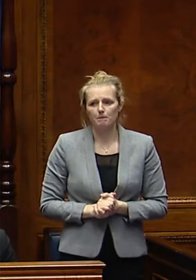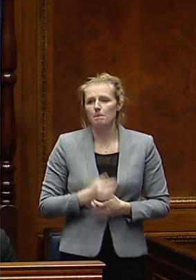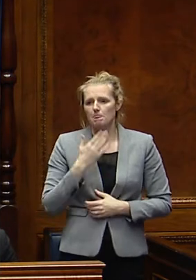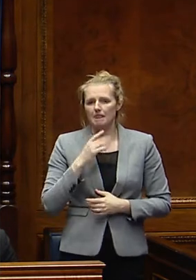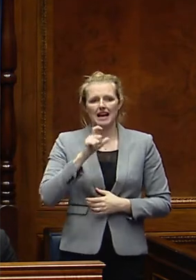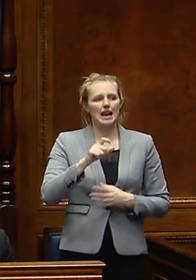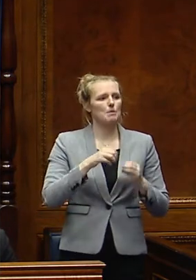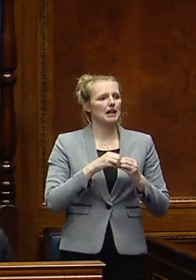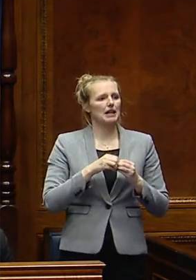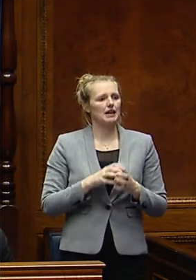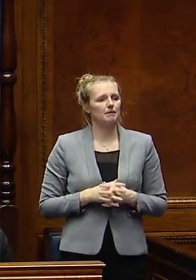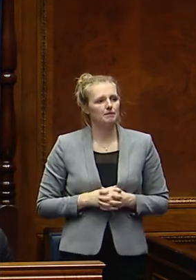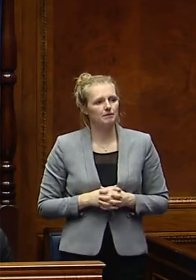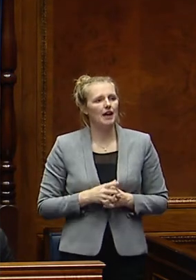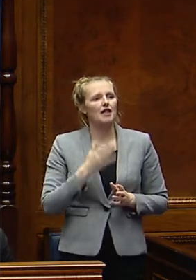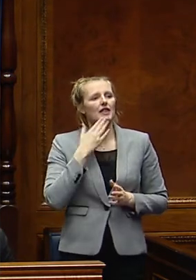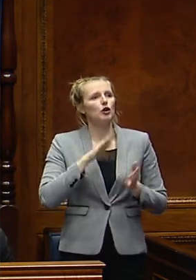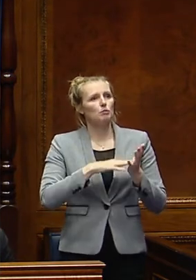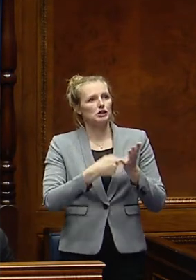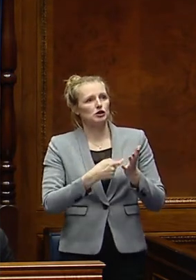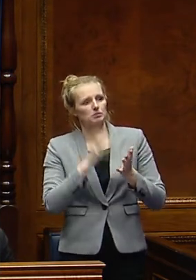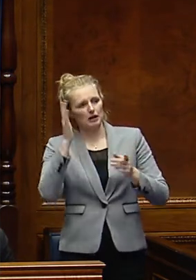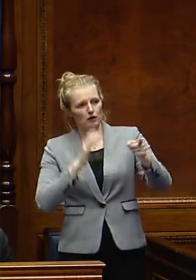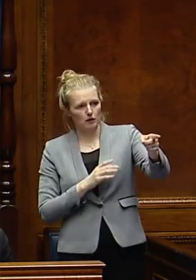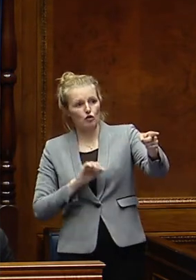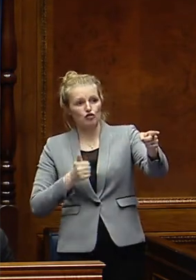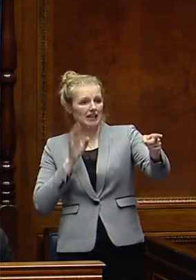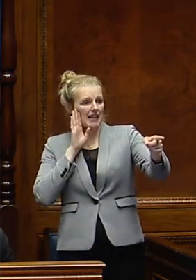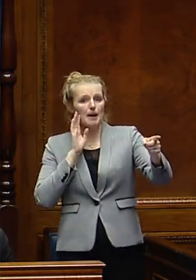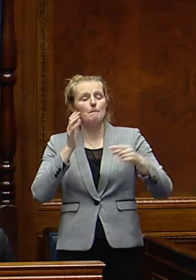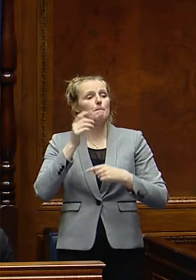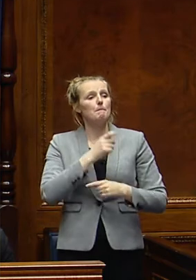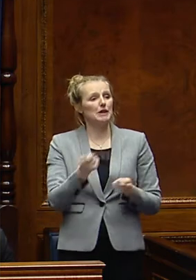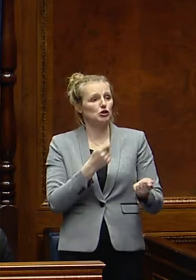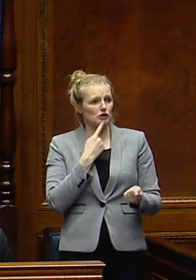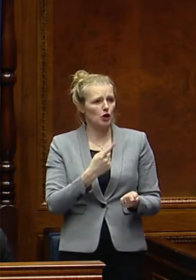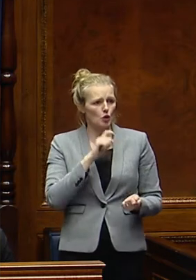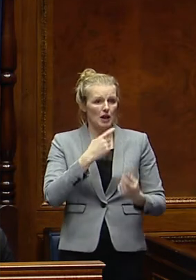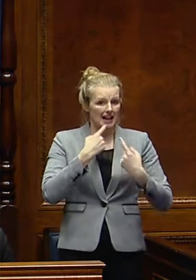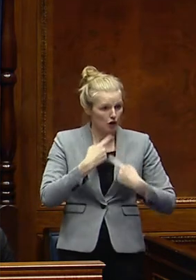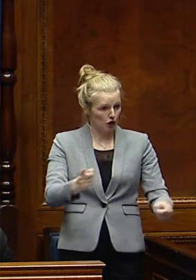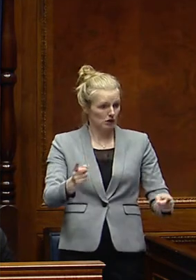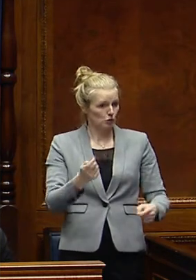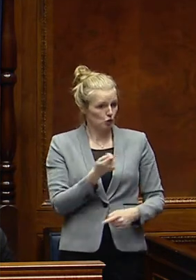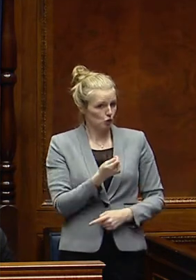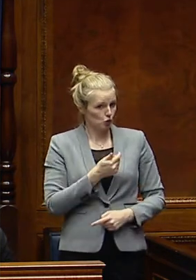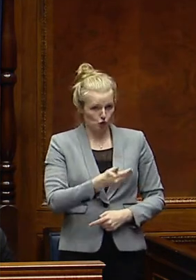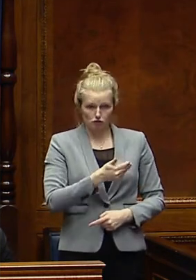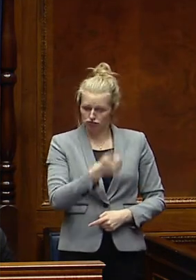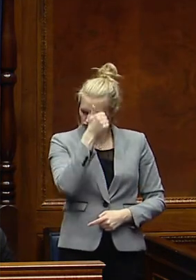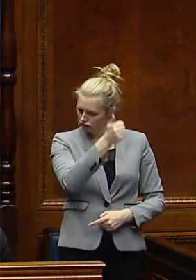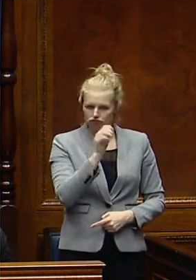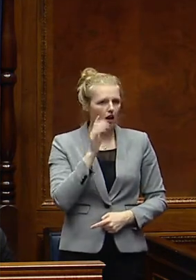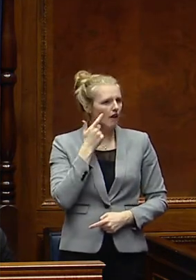call Clare Bailey. Thank you, Mr Speaker. It's great to hear the Minister saying that she will be making announcements in the near future about